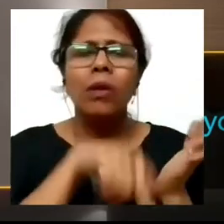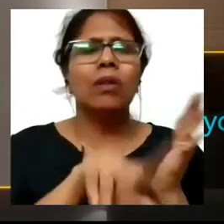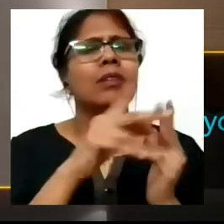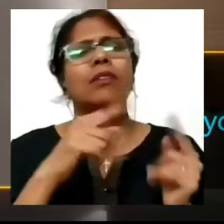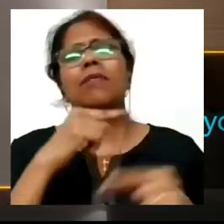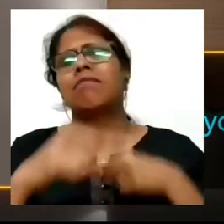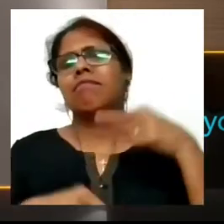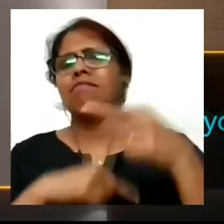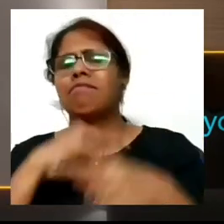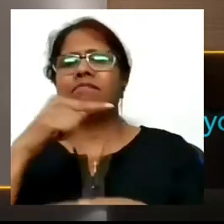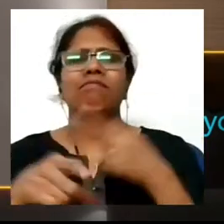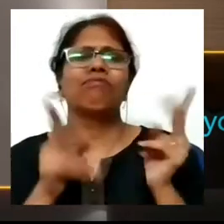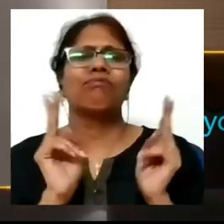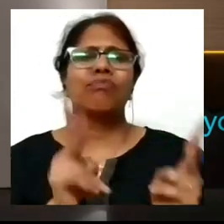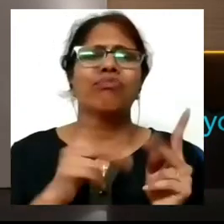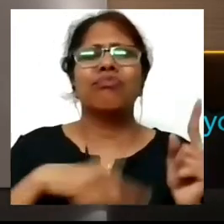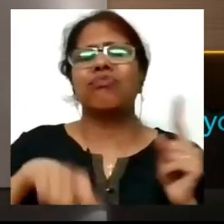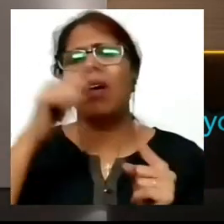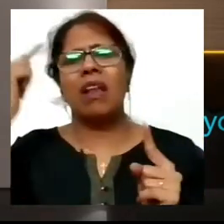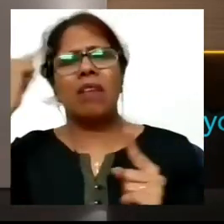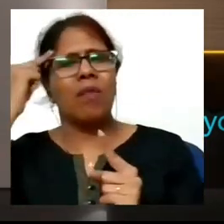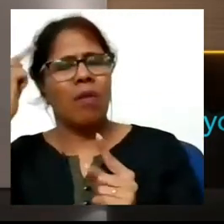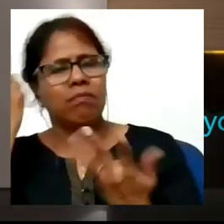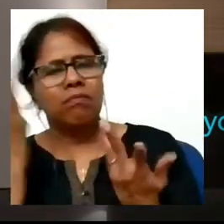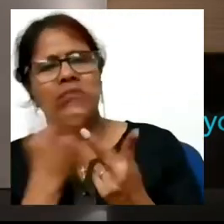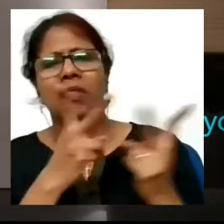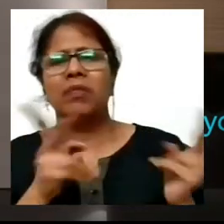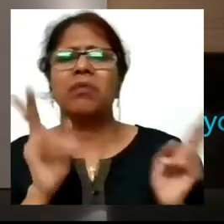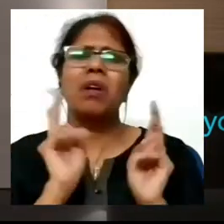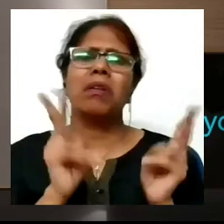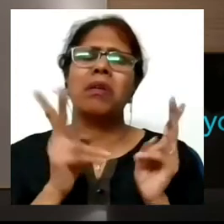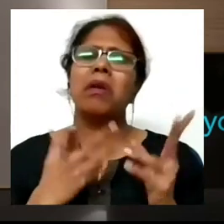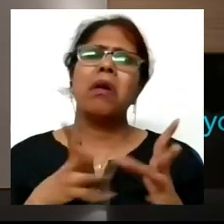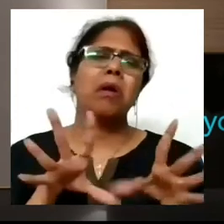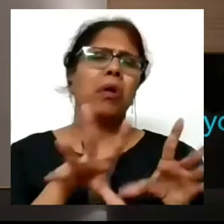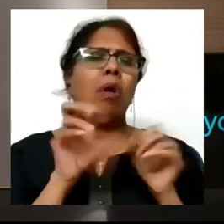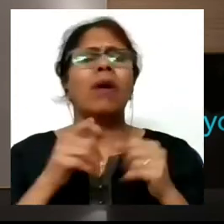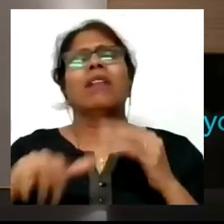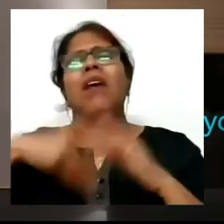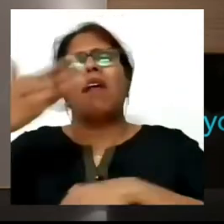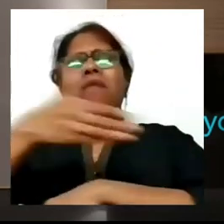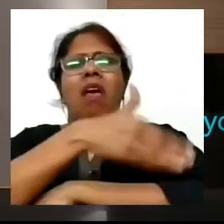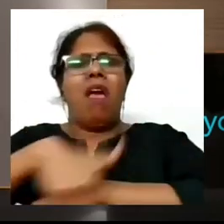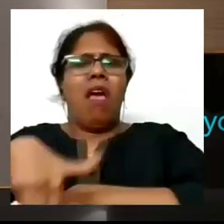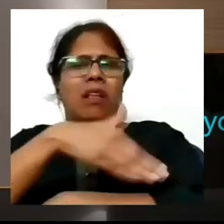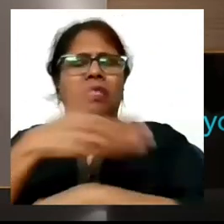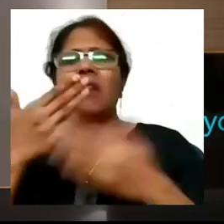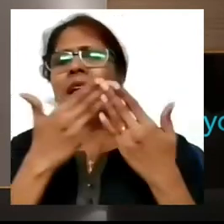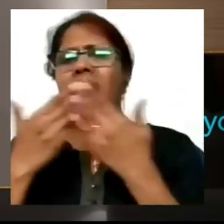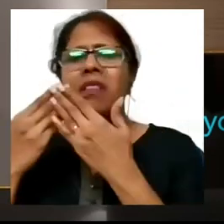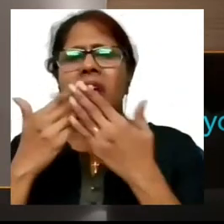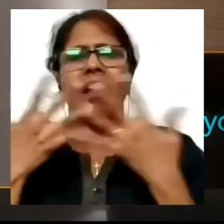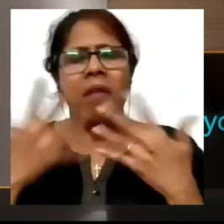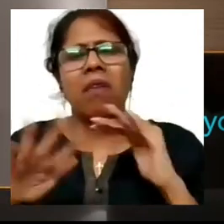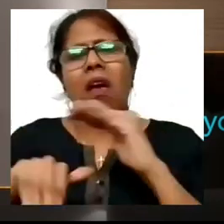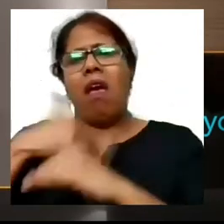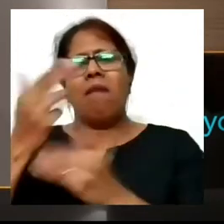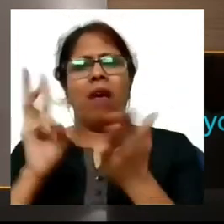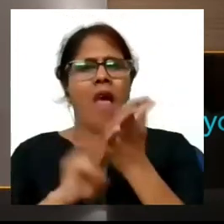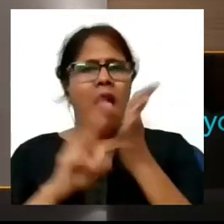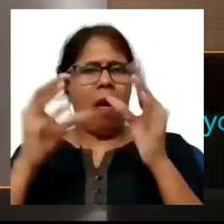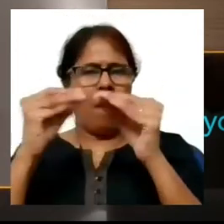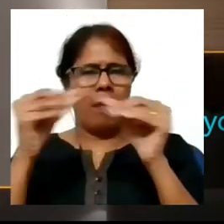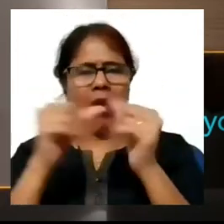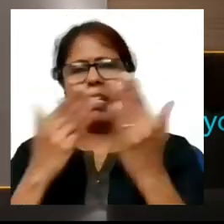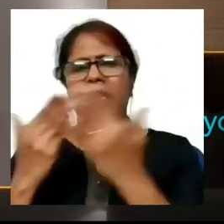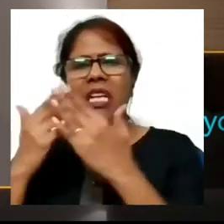way that everybody thought so went and did my engineering went and did my MBA but there was this